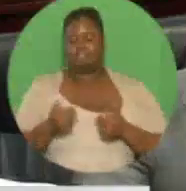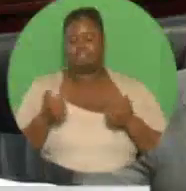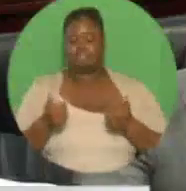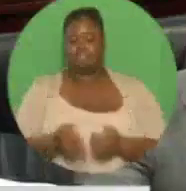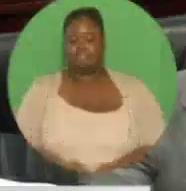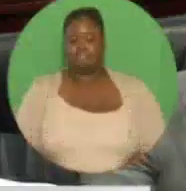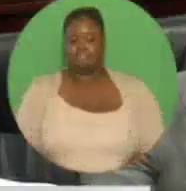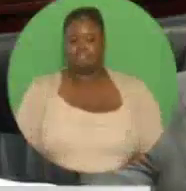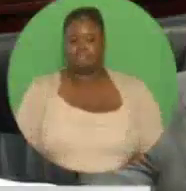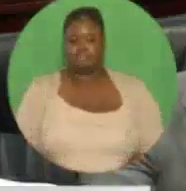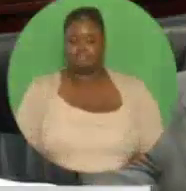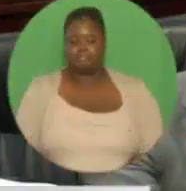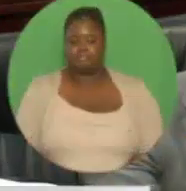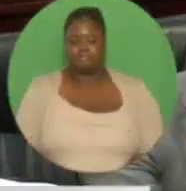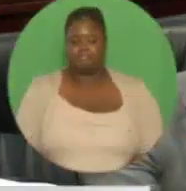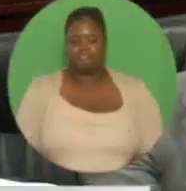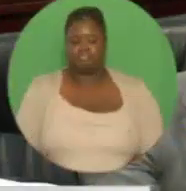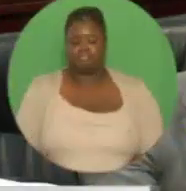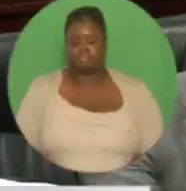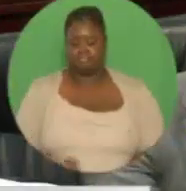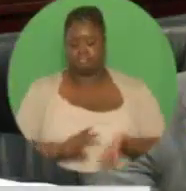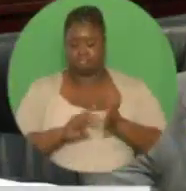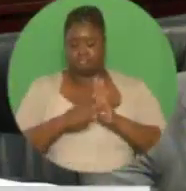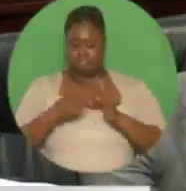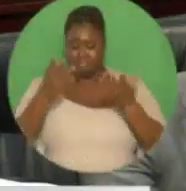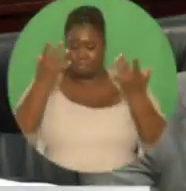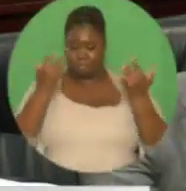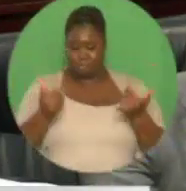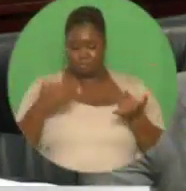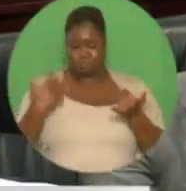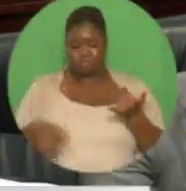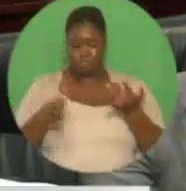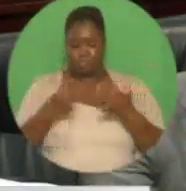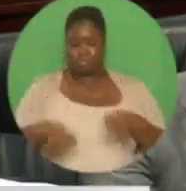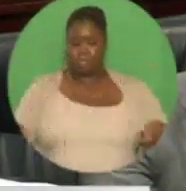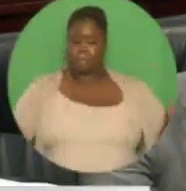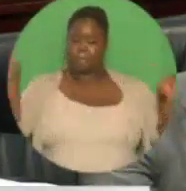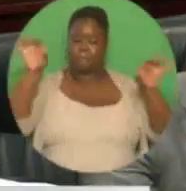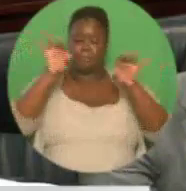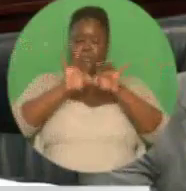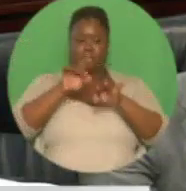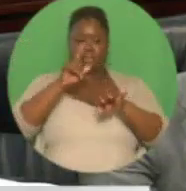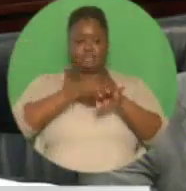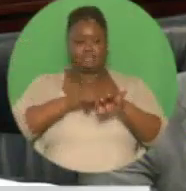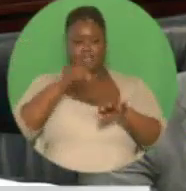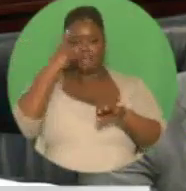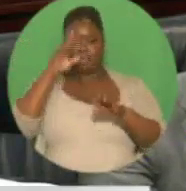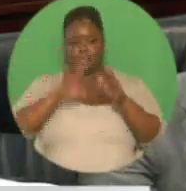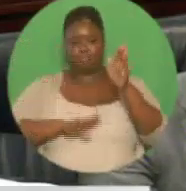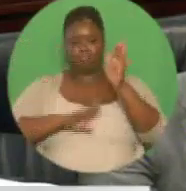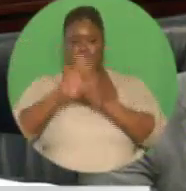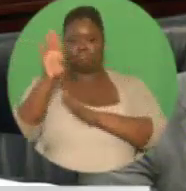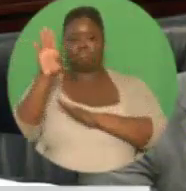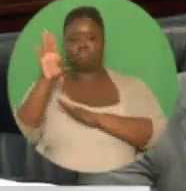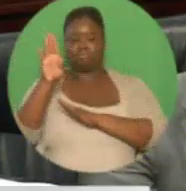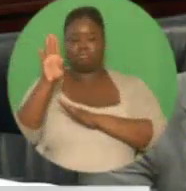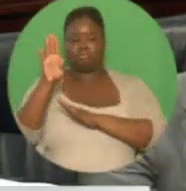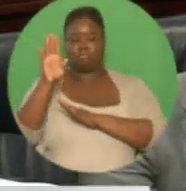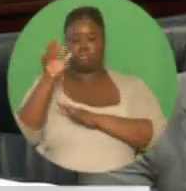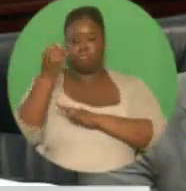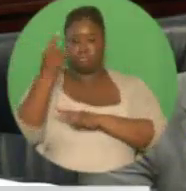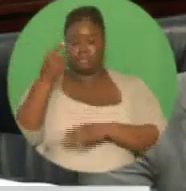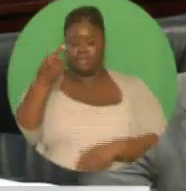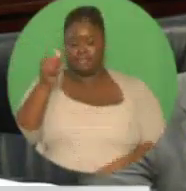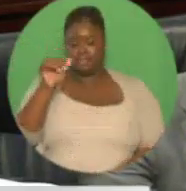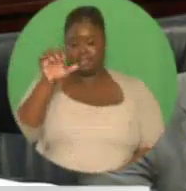We are thus at a critical turning point in our growth and developmental phase. The recovery in gas production, the recent